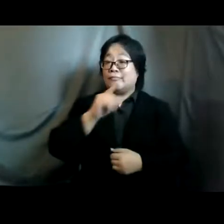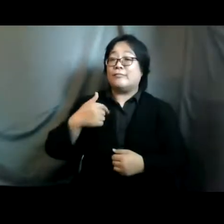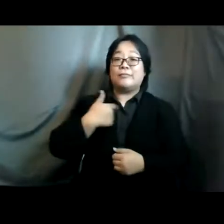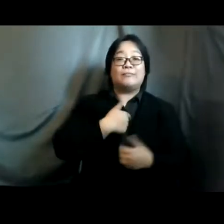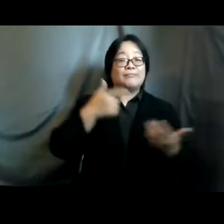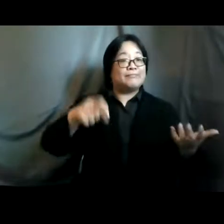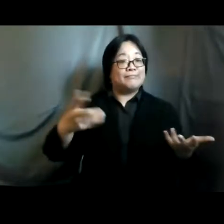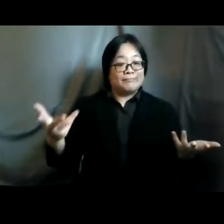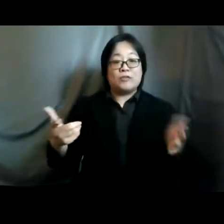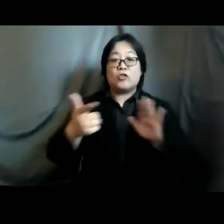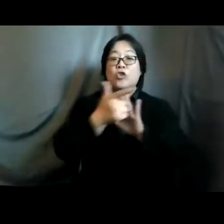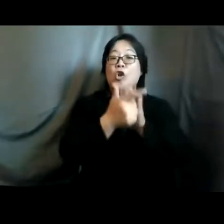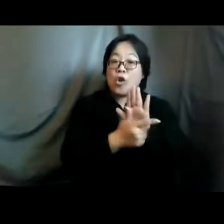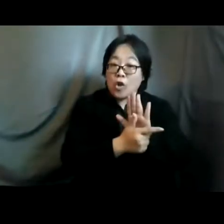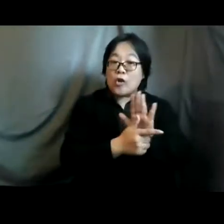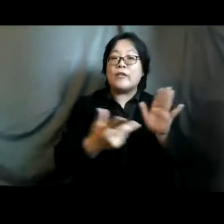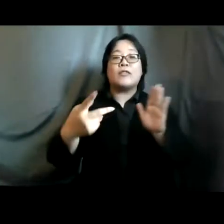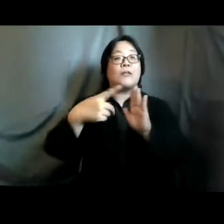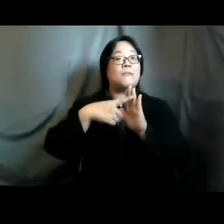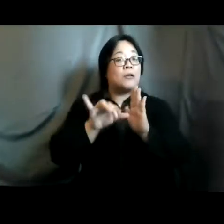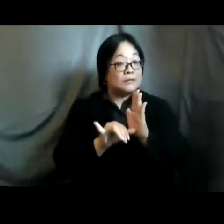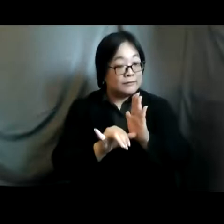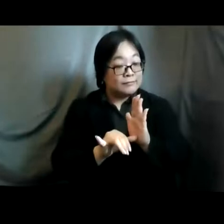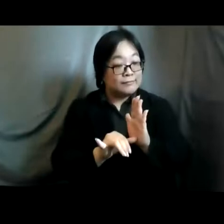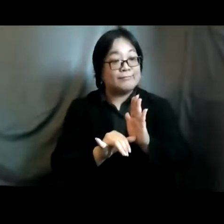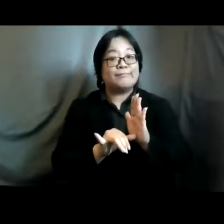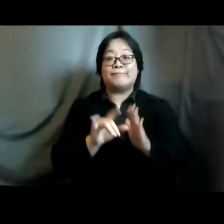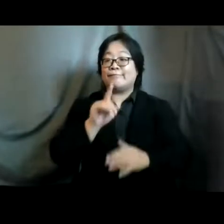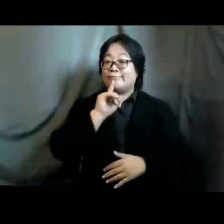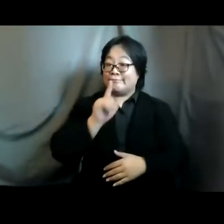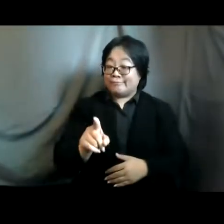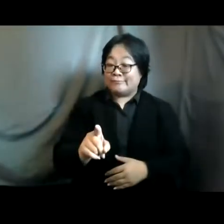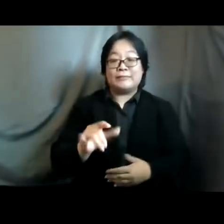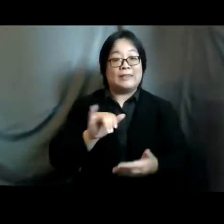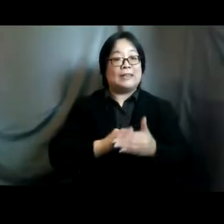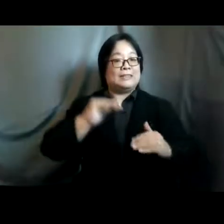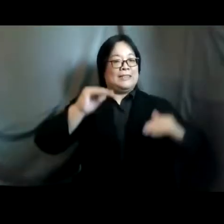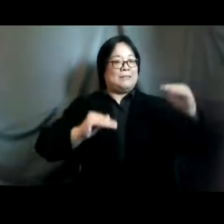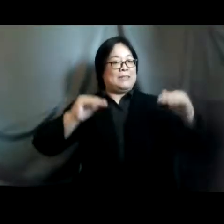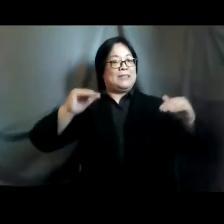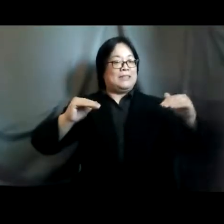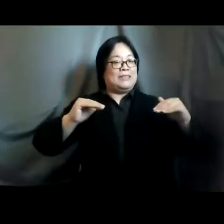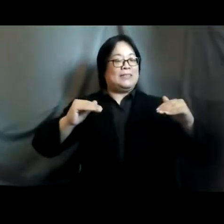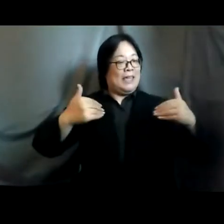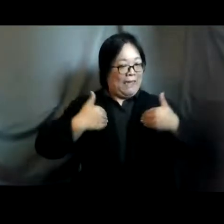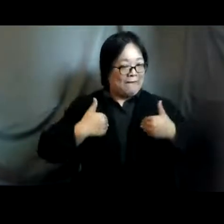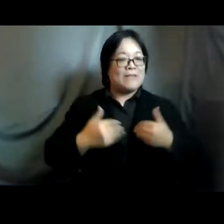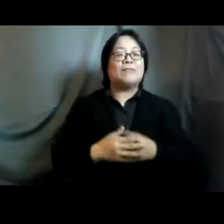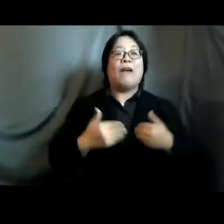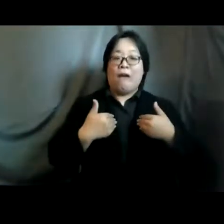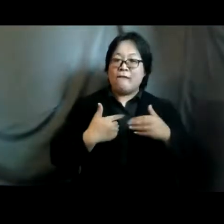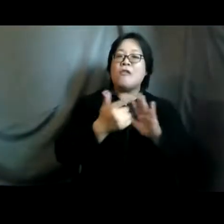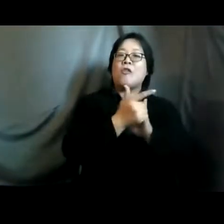that laws and policies ensure that this is able to happen there are laws that